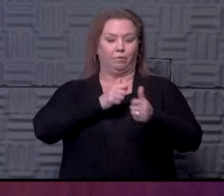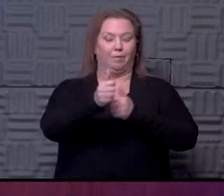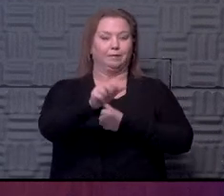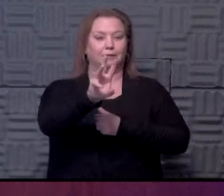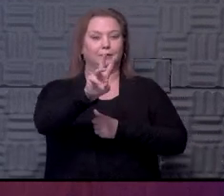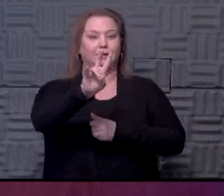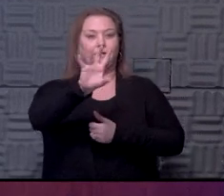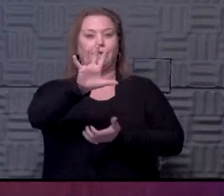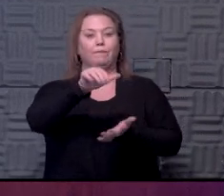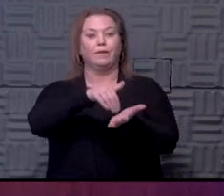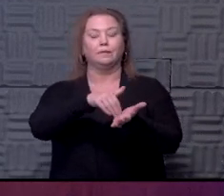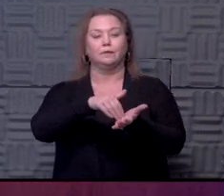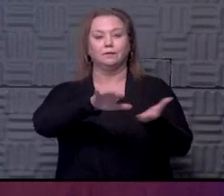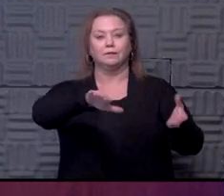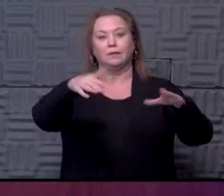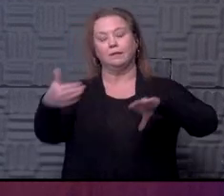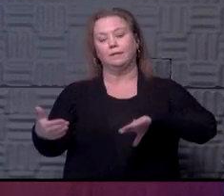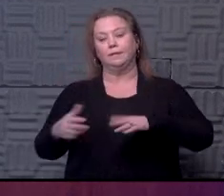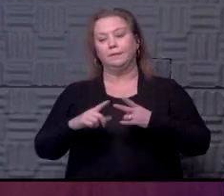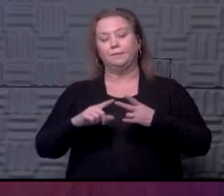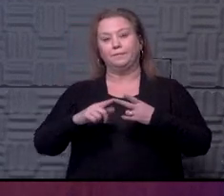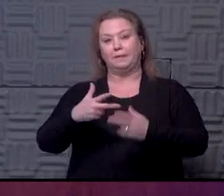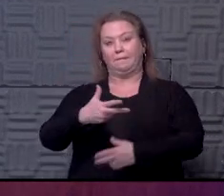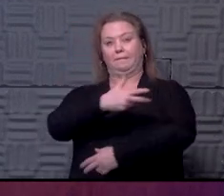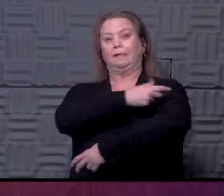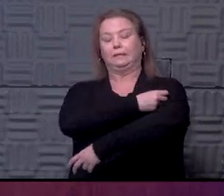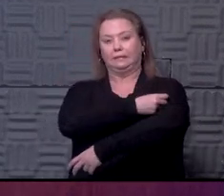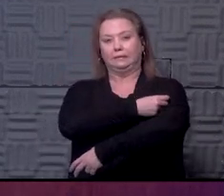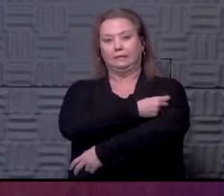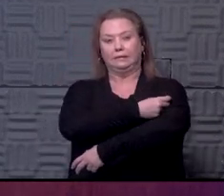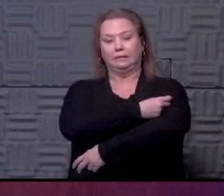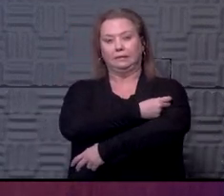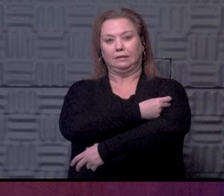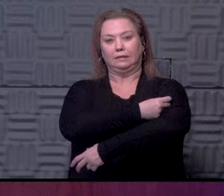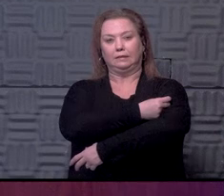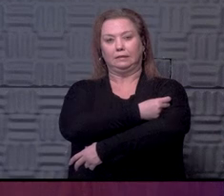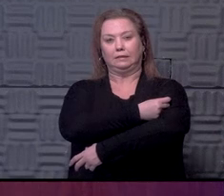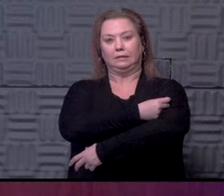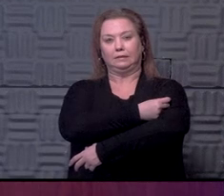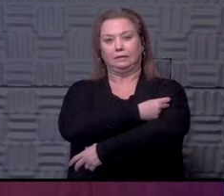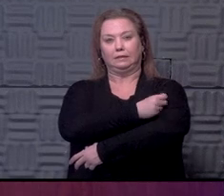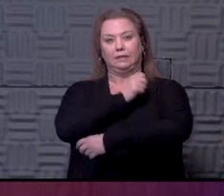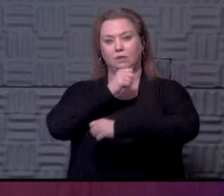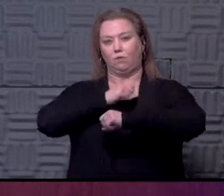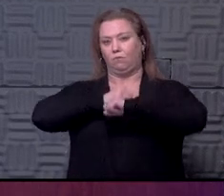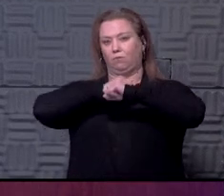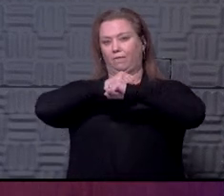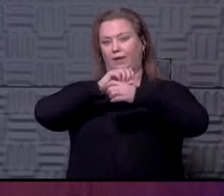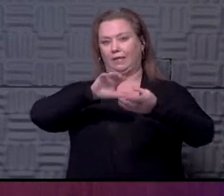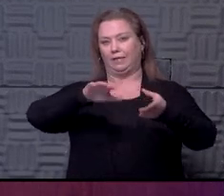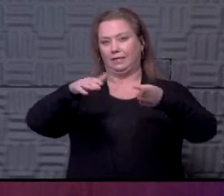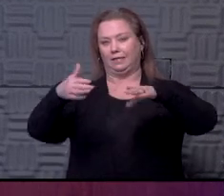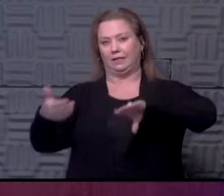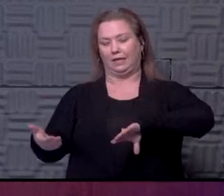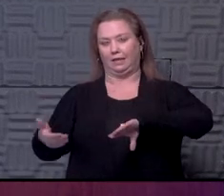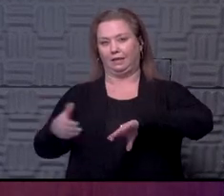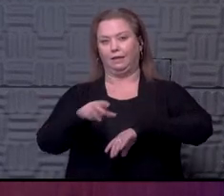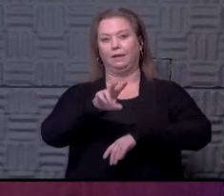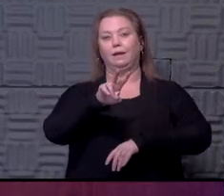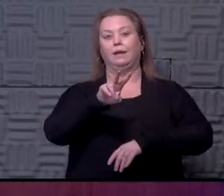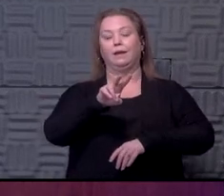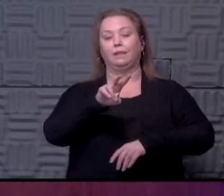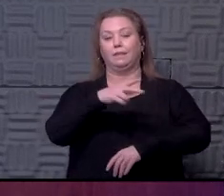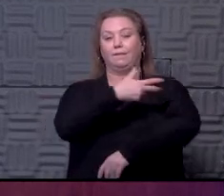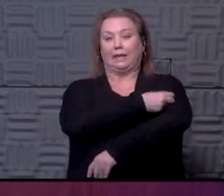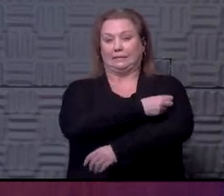Second, vaccines. And we've said this a lot. Vaccines don't prevent death. Vaccination does. And so